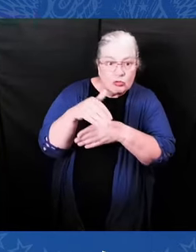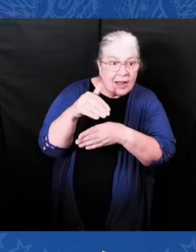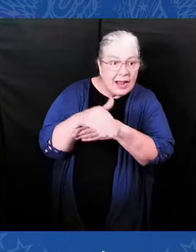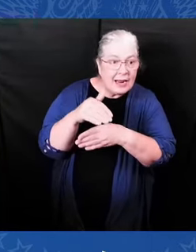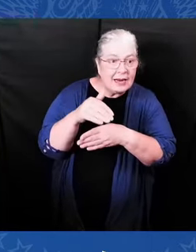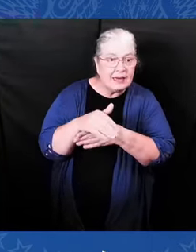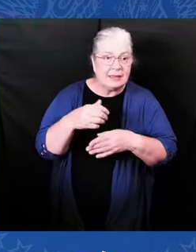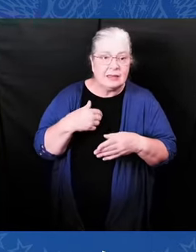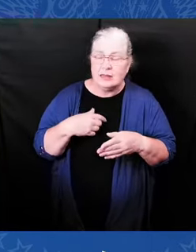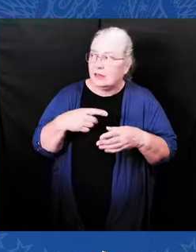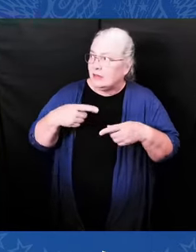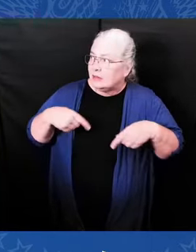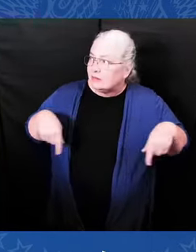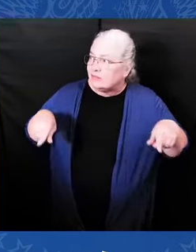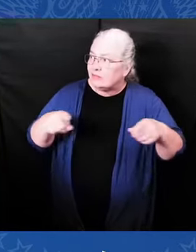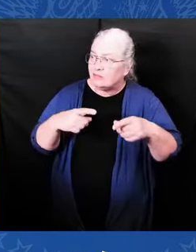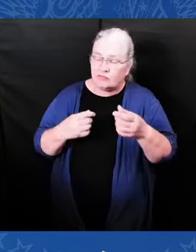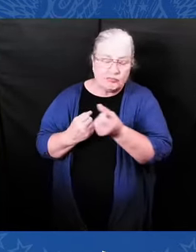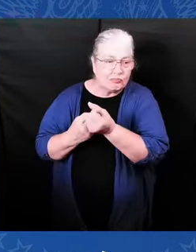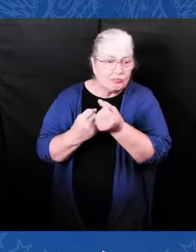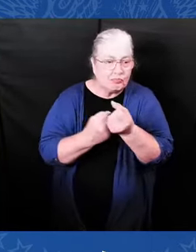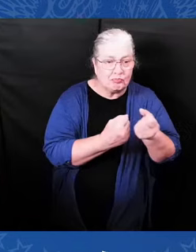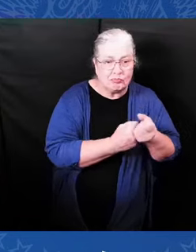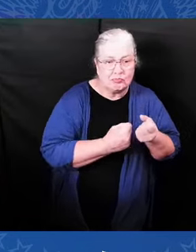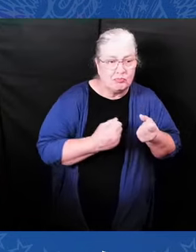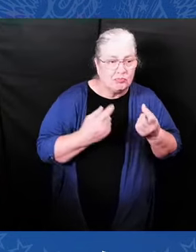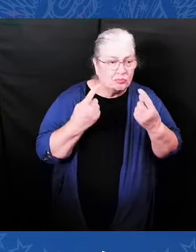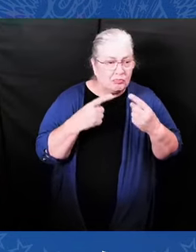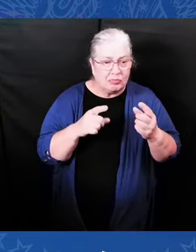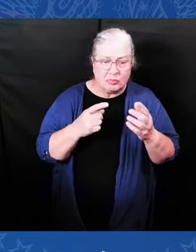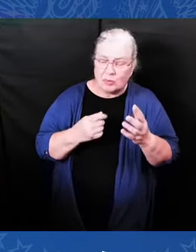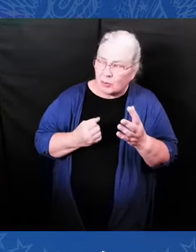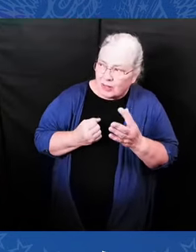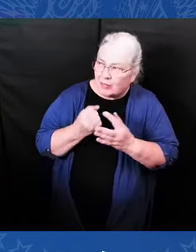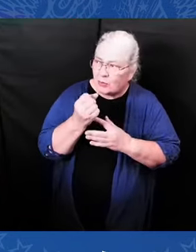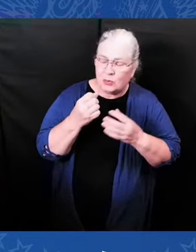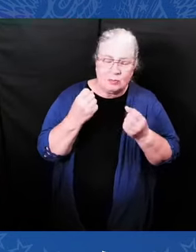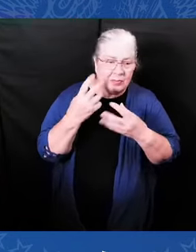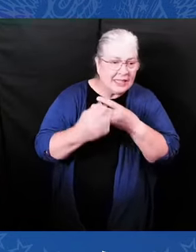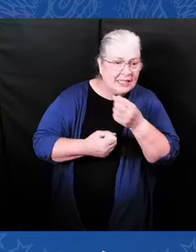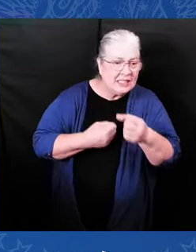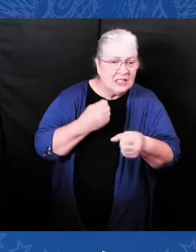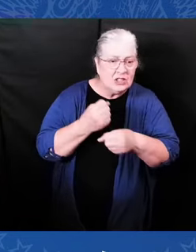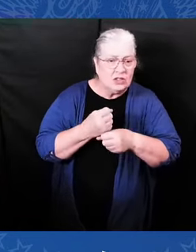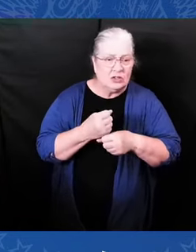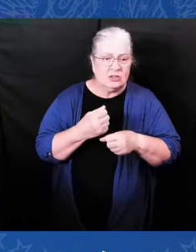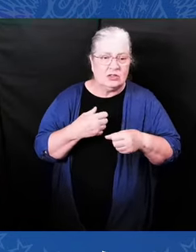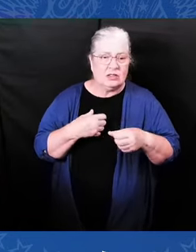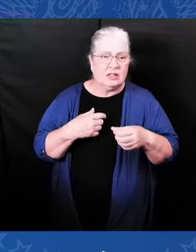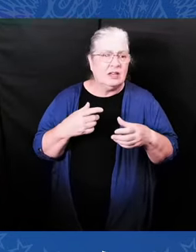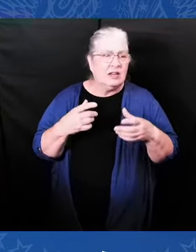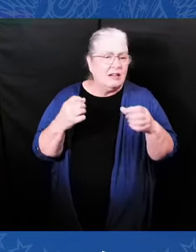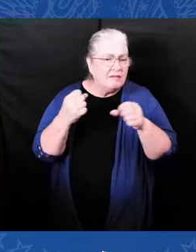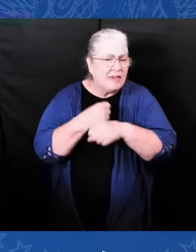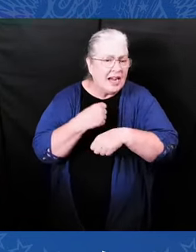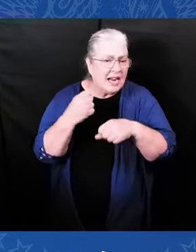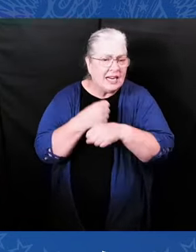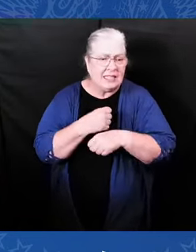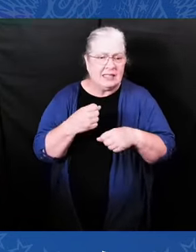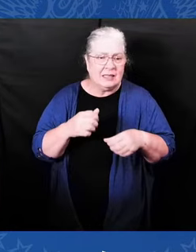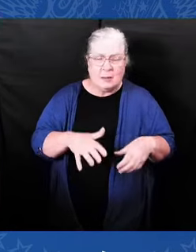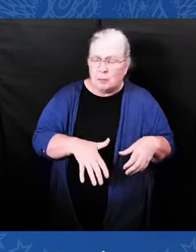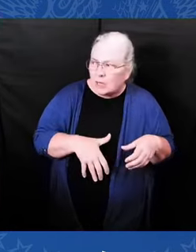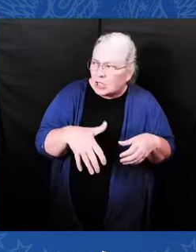eliminating lead pipes to expanding access to capital. So, as a proud former CBC member,